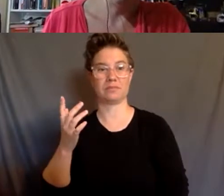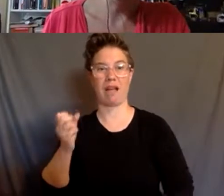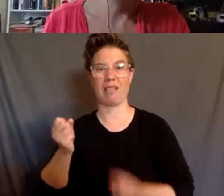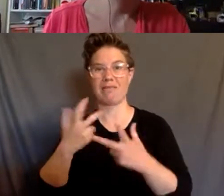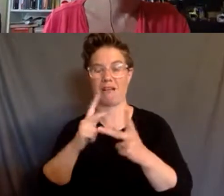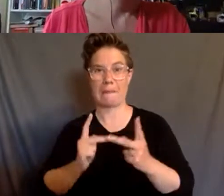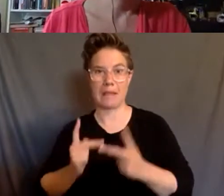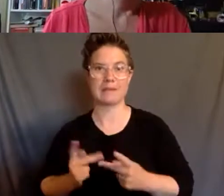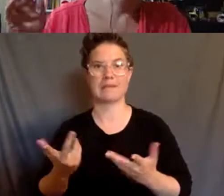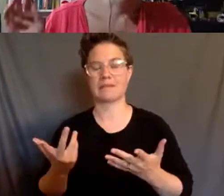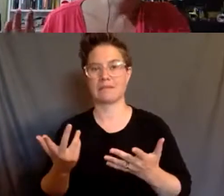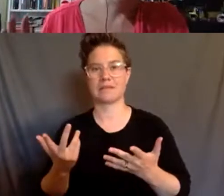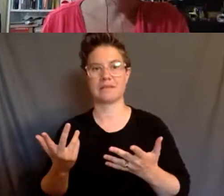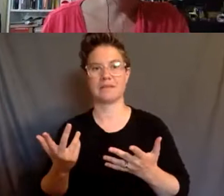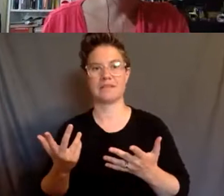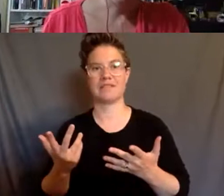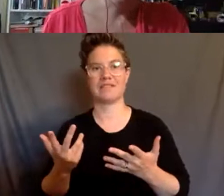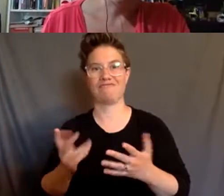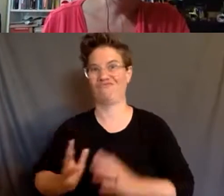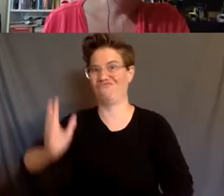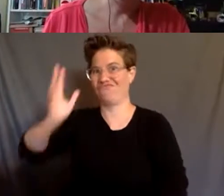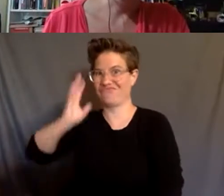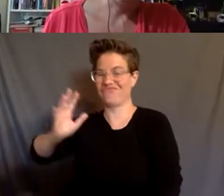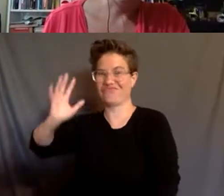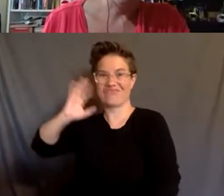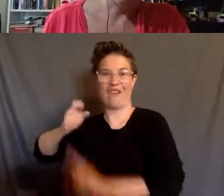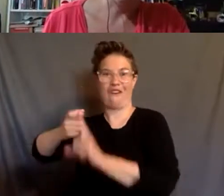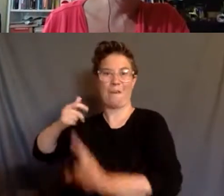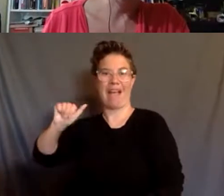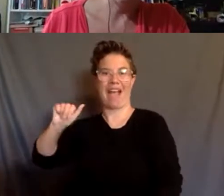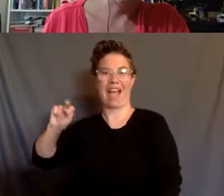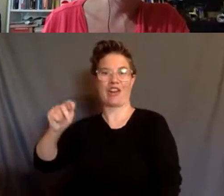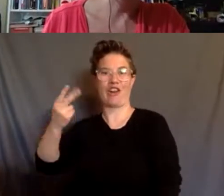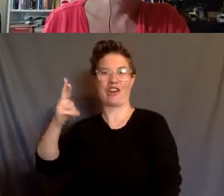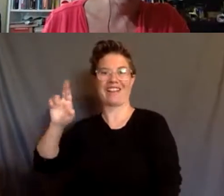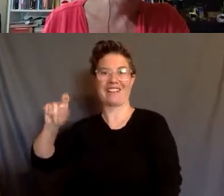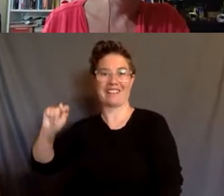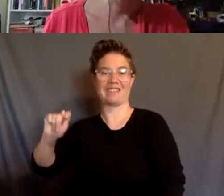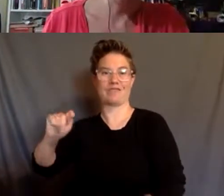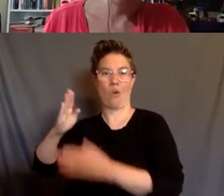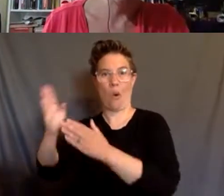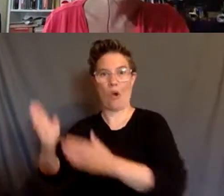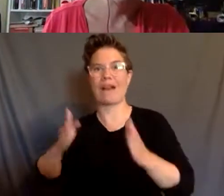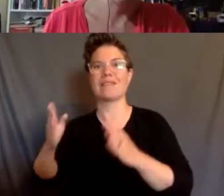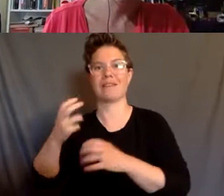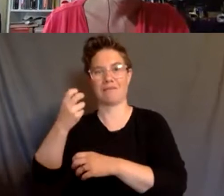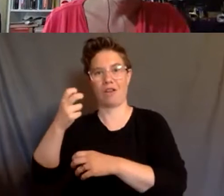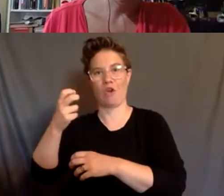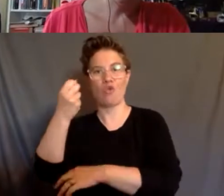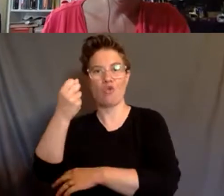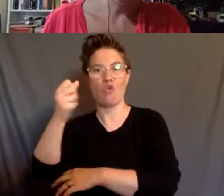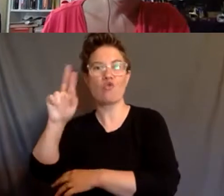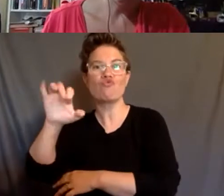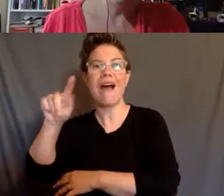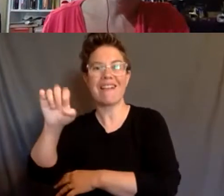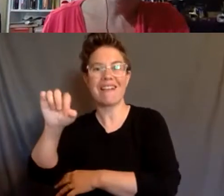deep, long ago anarchists, you know, organizing and thought and writing, and so on and so on. And